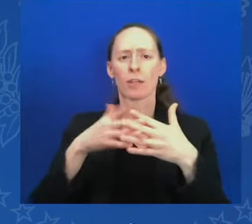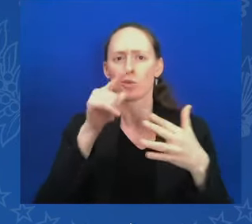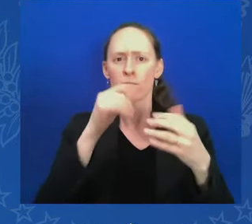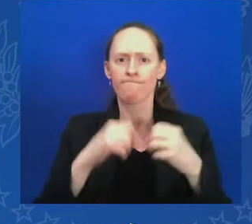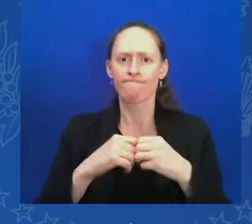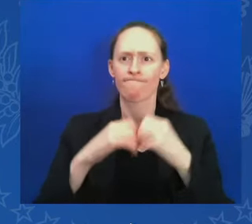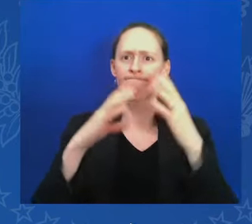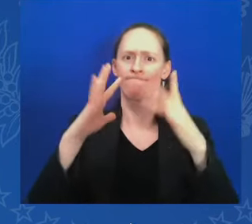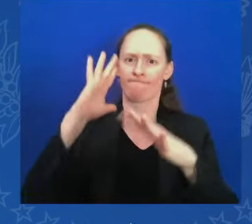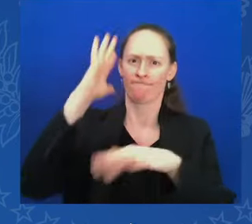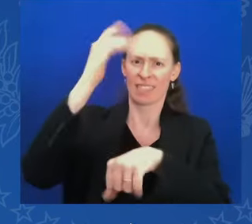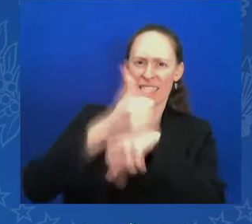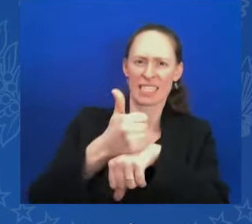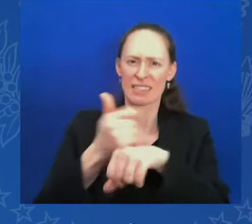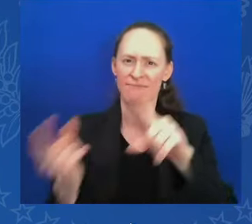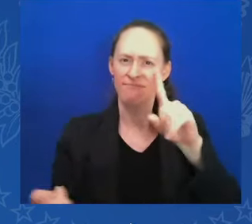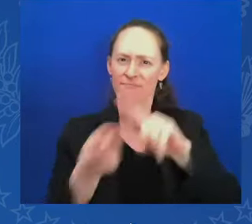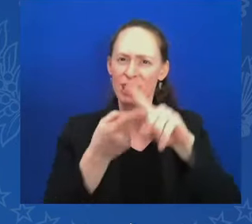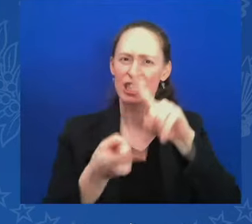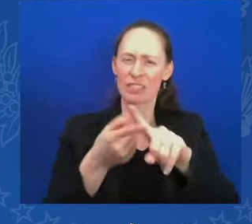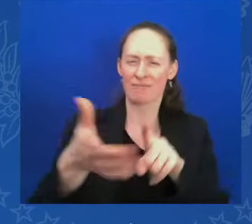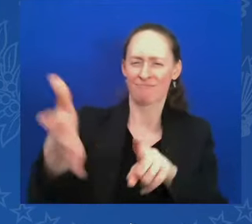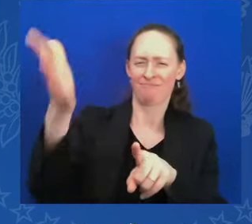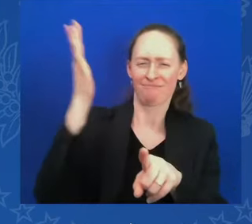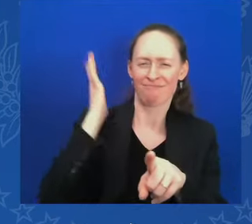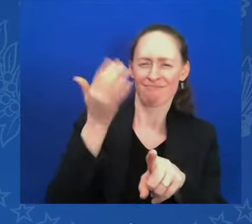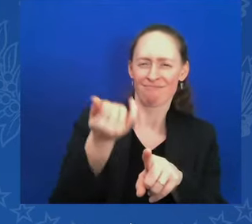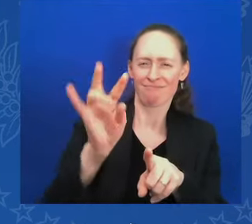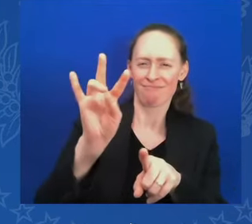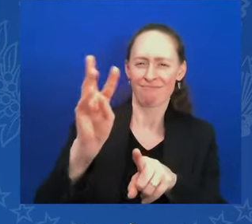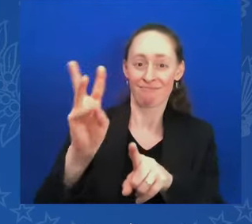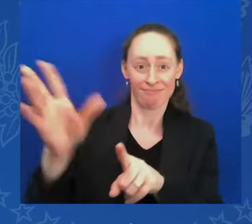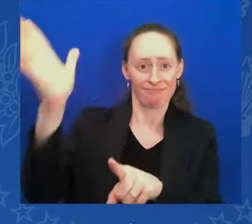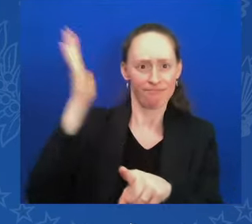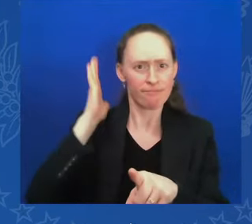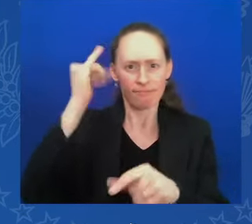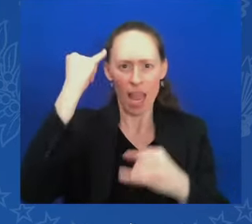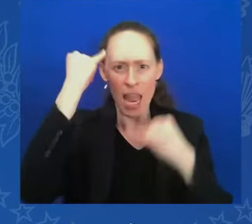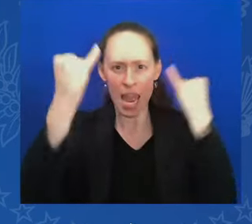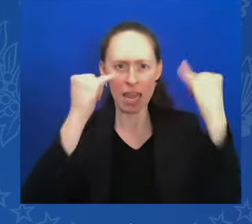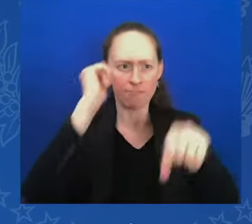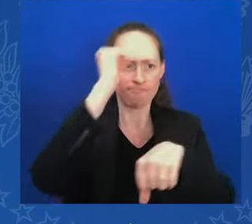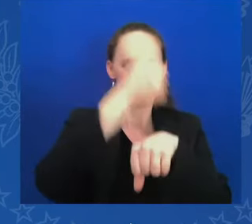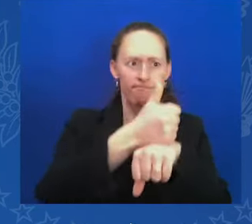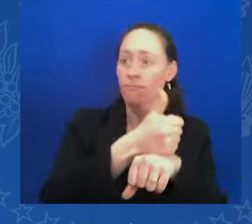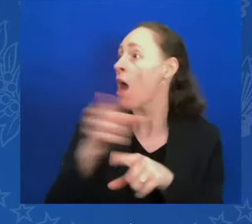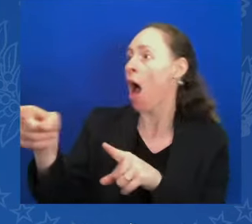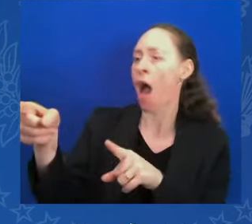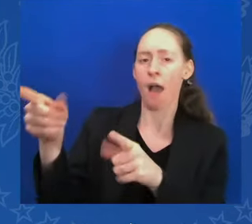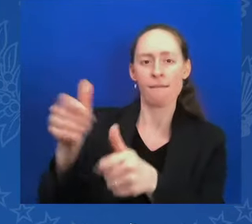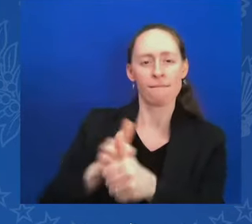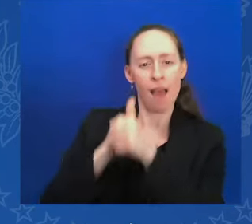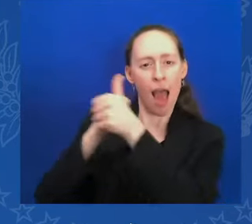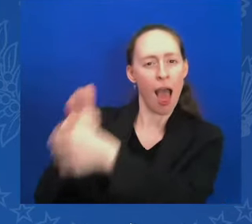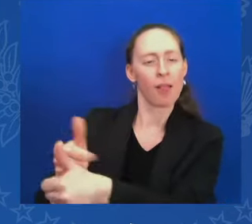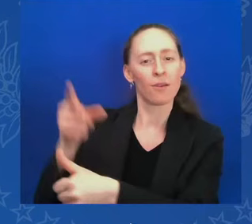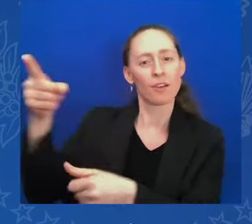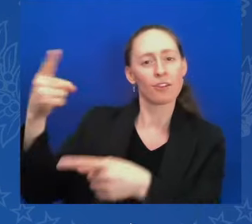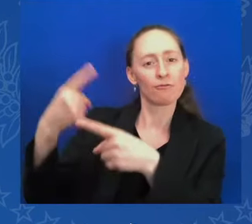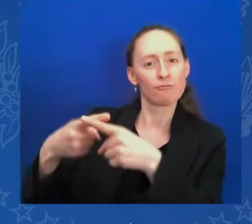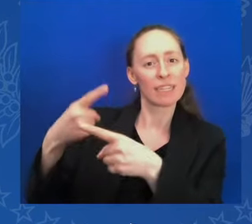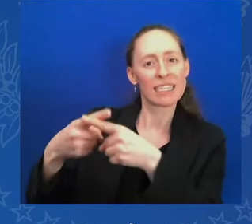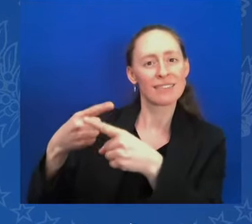literally, not figuratively — inspired by their ideas. I know we always say this, but I wonder whether we really fully, totally appreciate what it was.